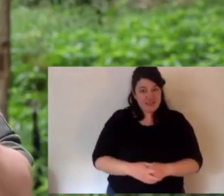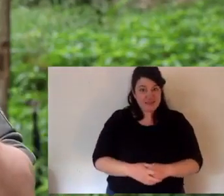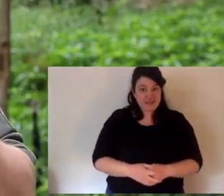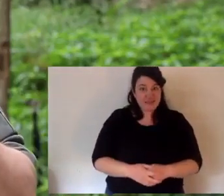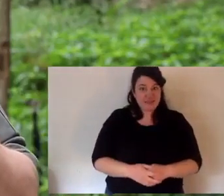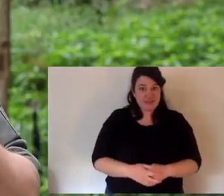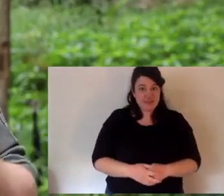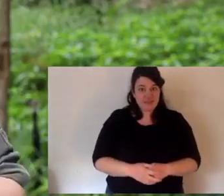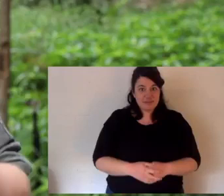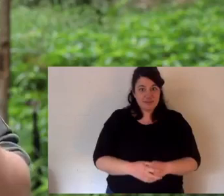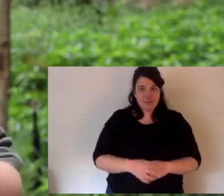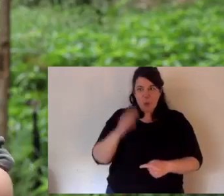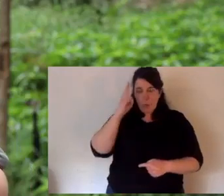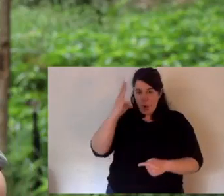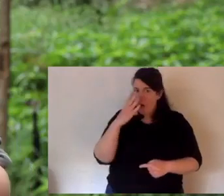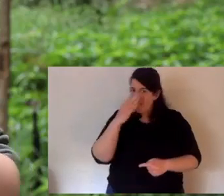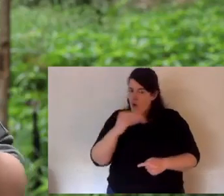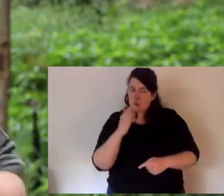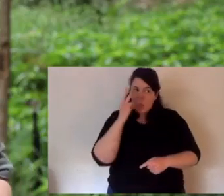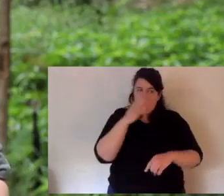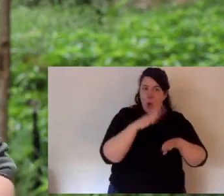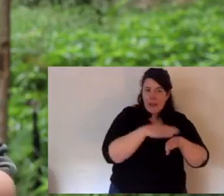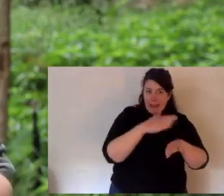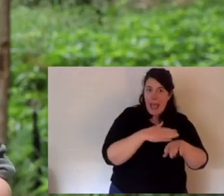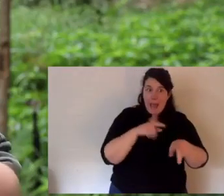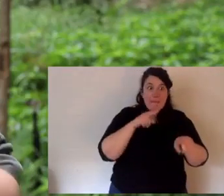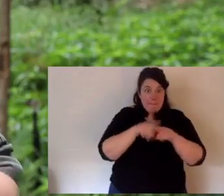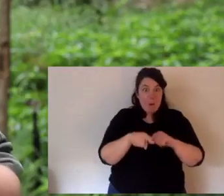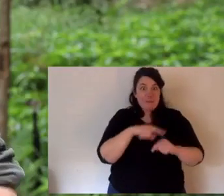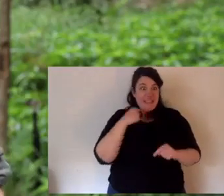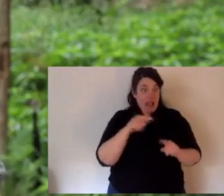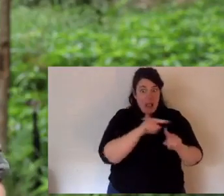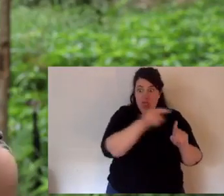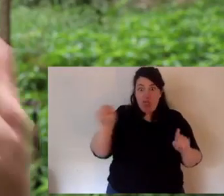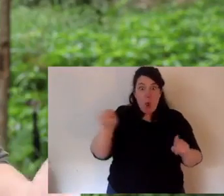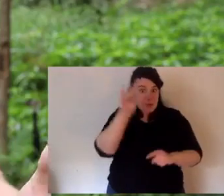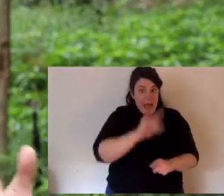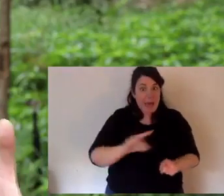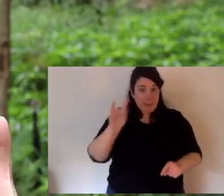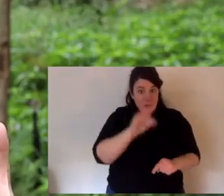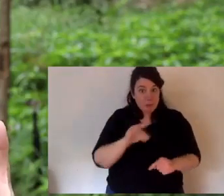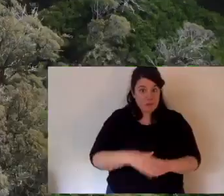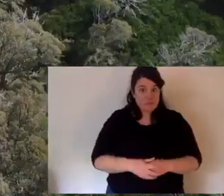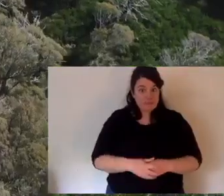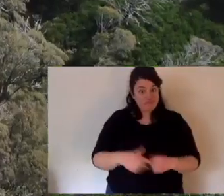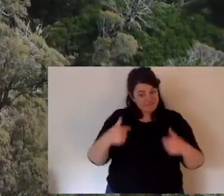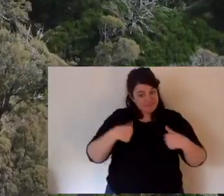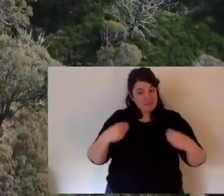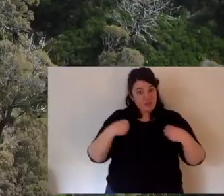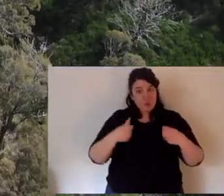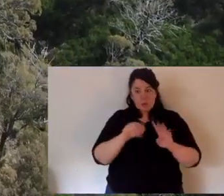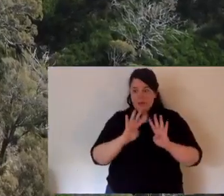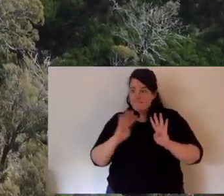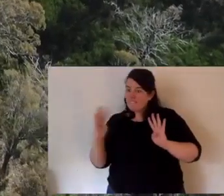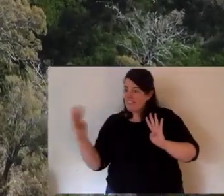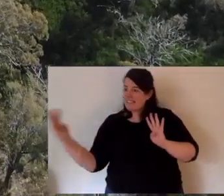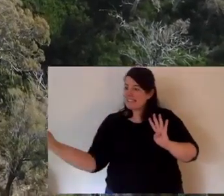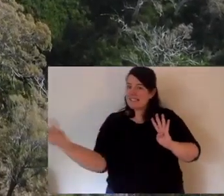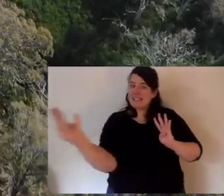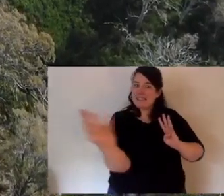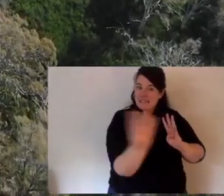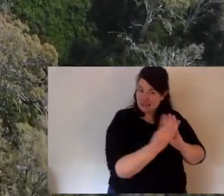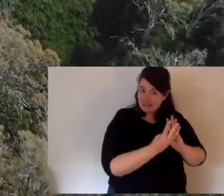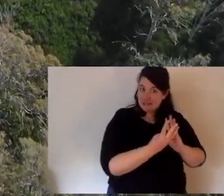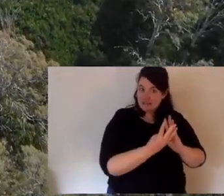Now, the feral fox and the feral cat are responsible for about 90% of those extinctions. Aussie Ark uses